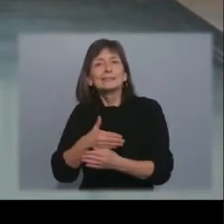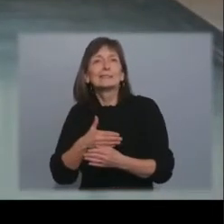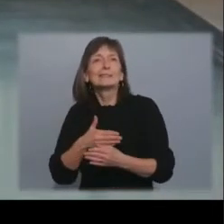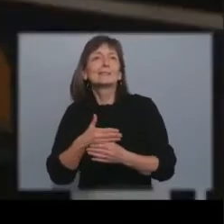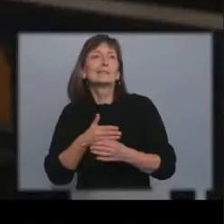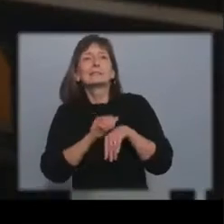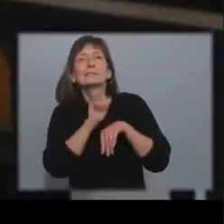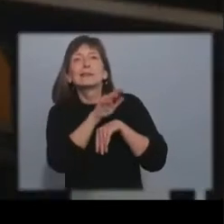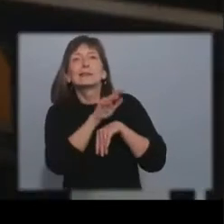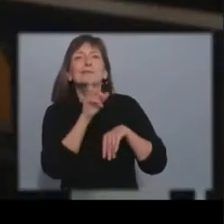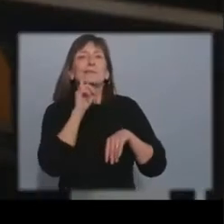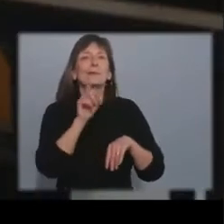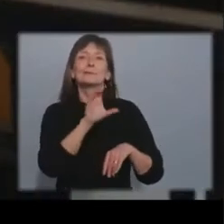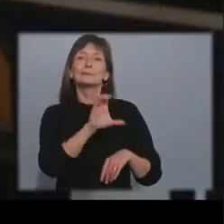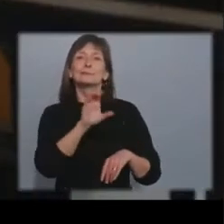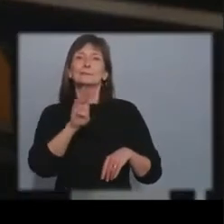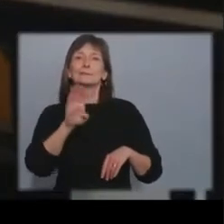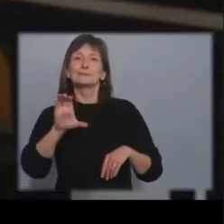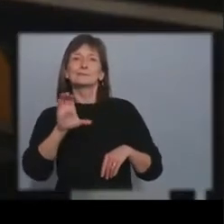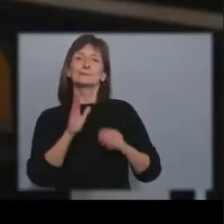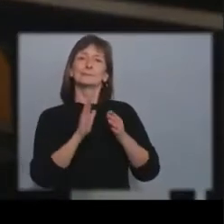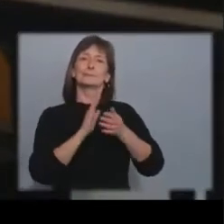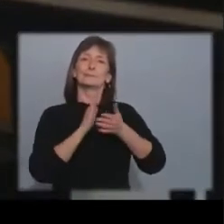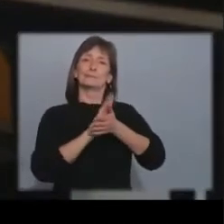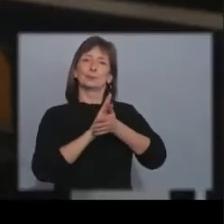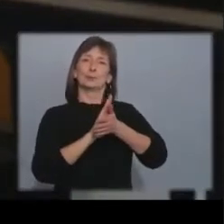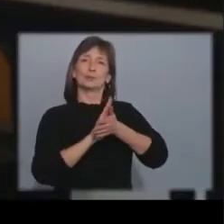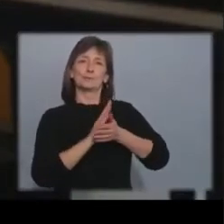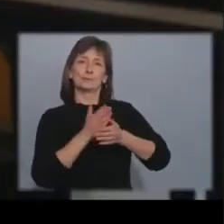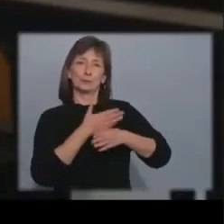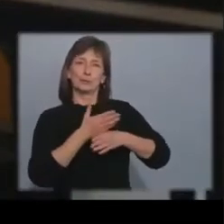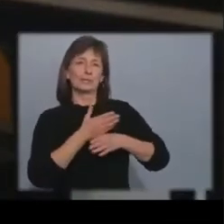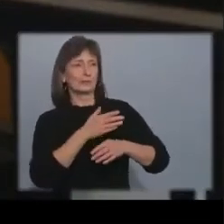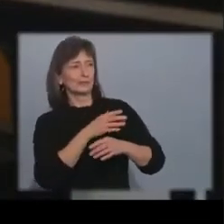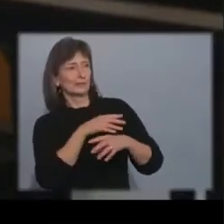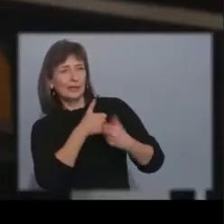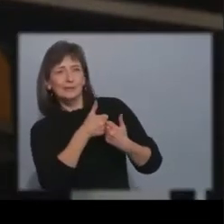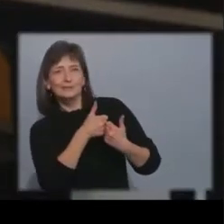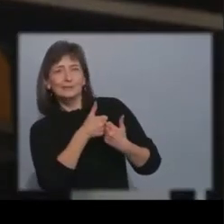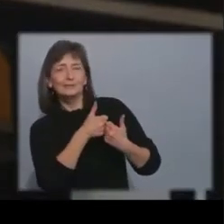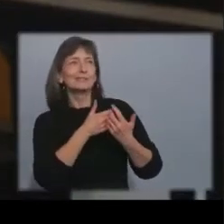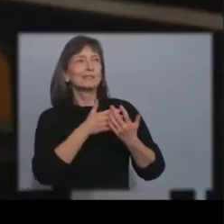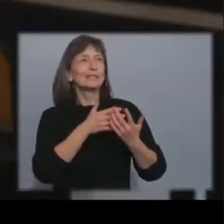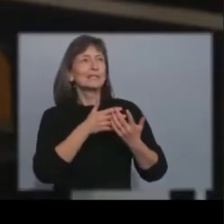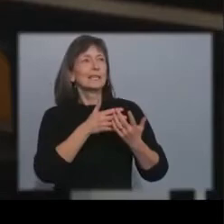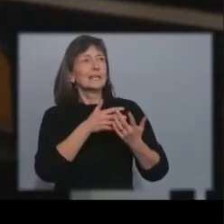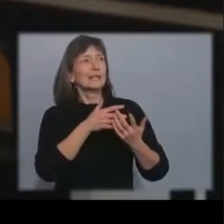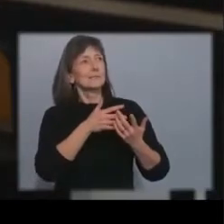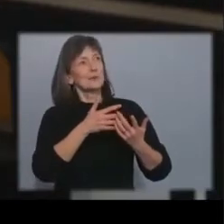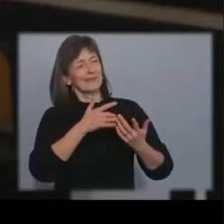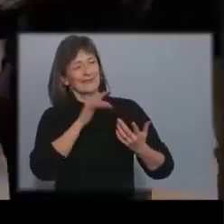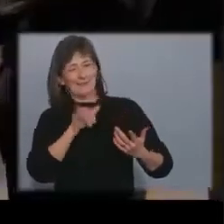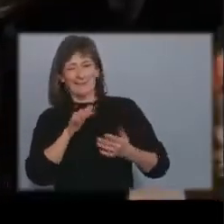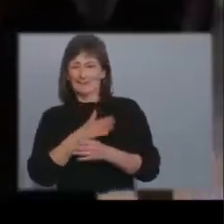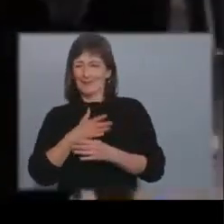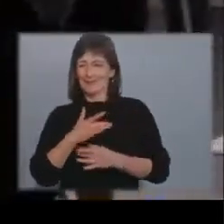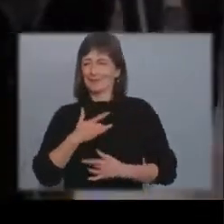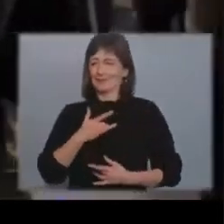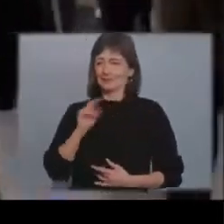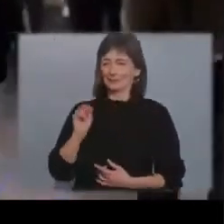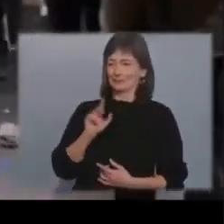and you know it kind of just is almost um a song that meant home to us